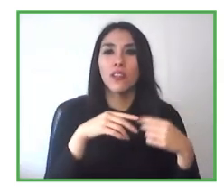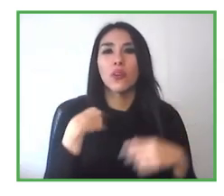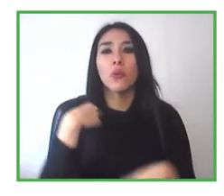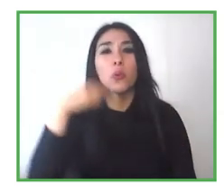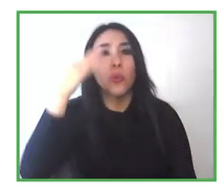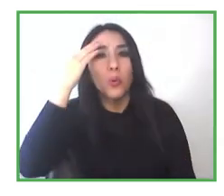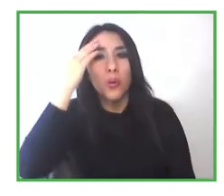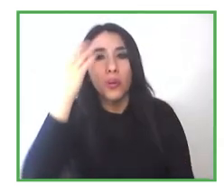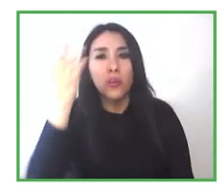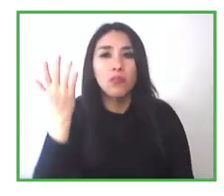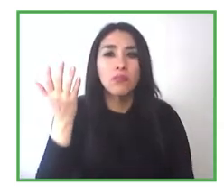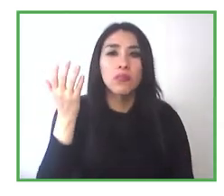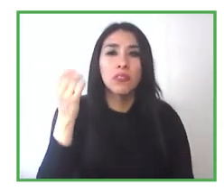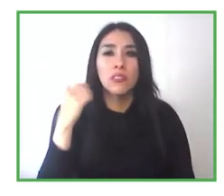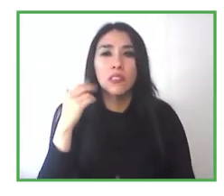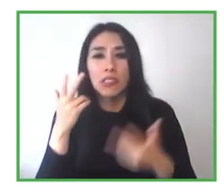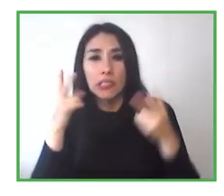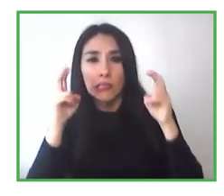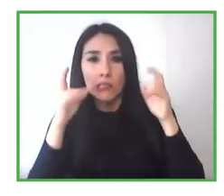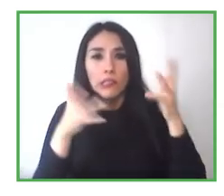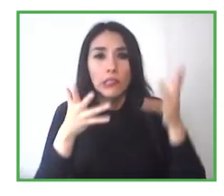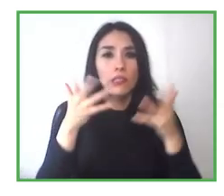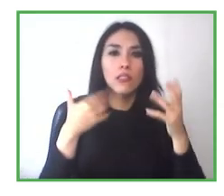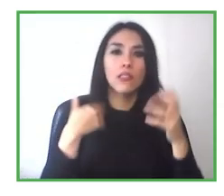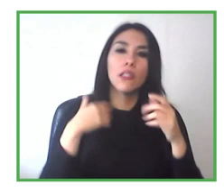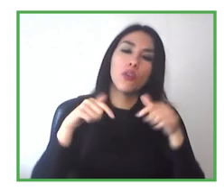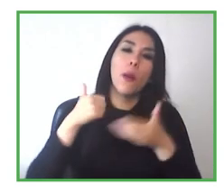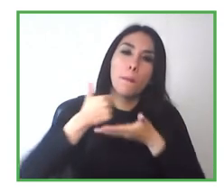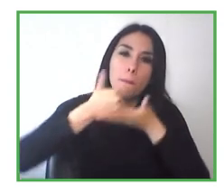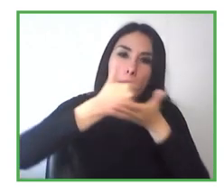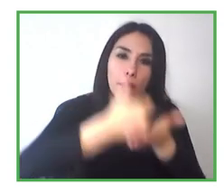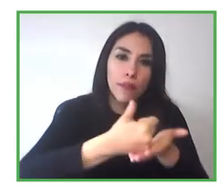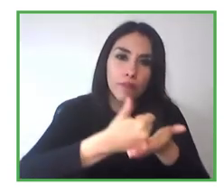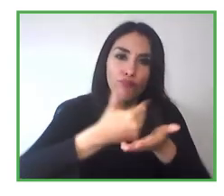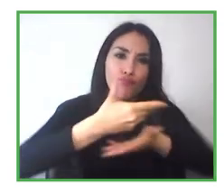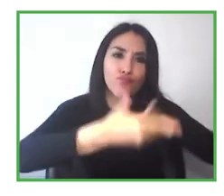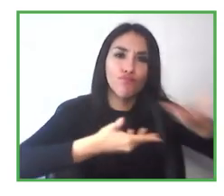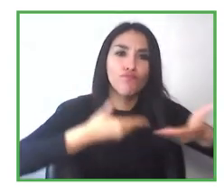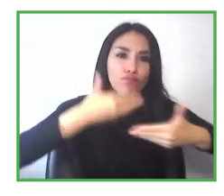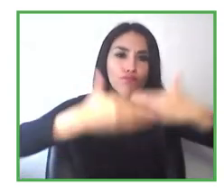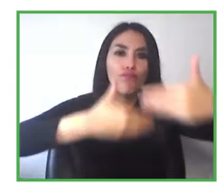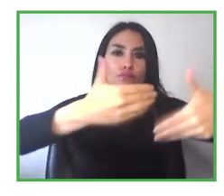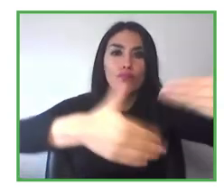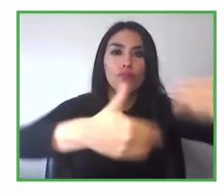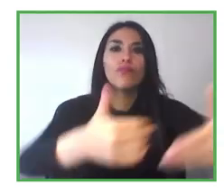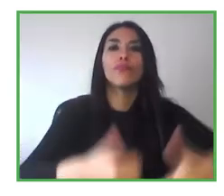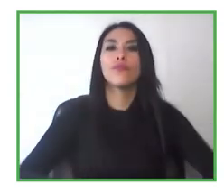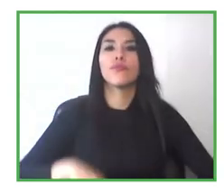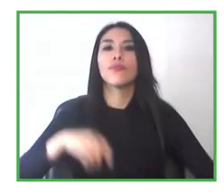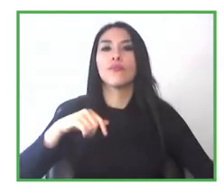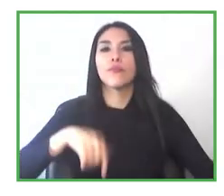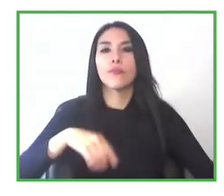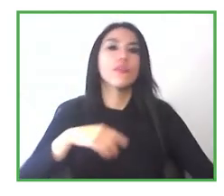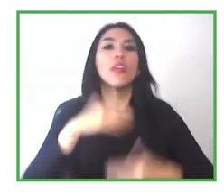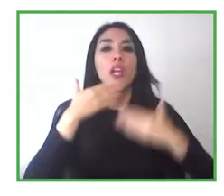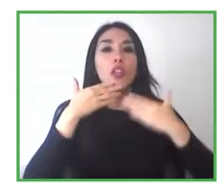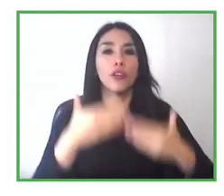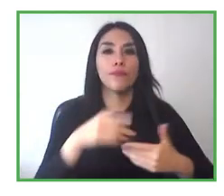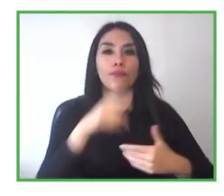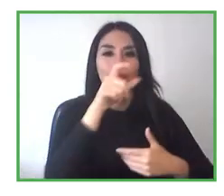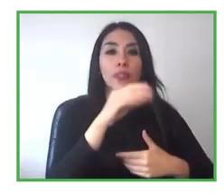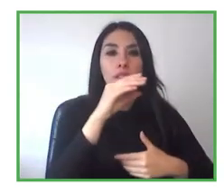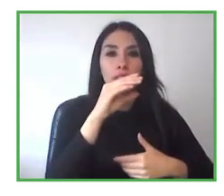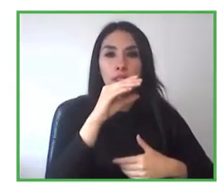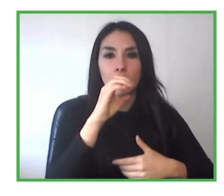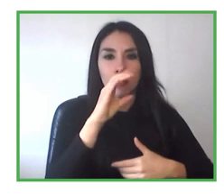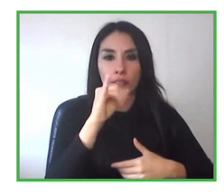Many management positions don't know about this, so we have companies also within with these processes. Thank you very much. This is